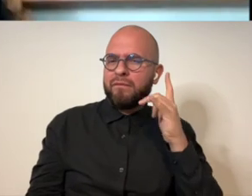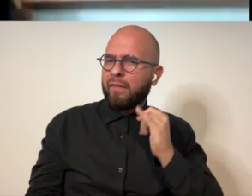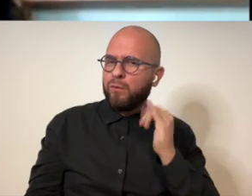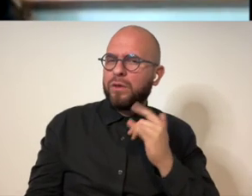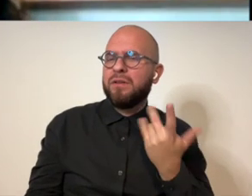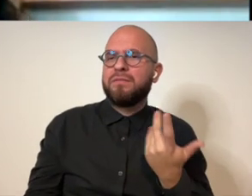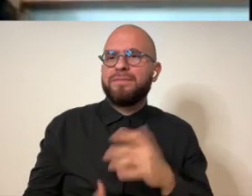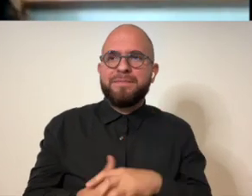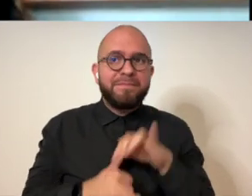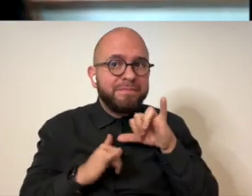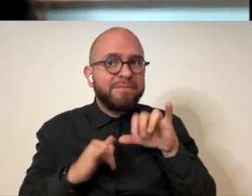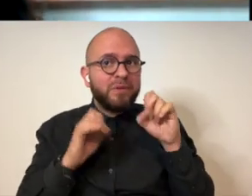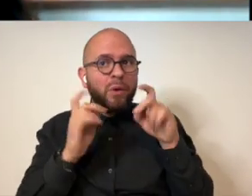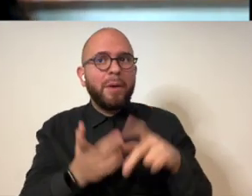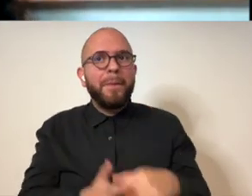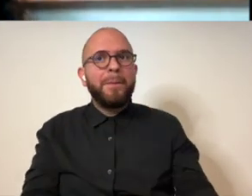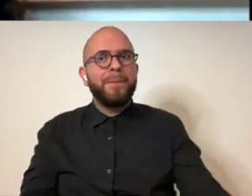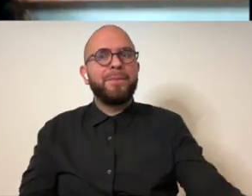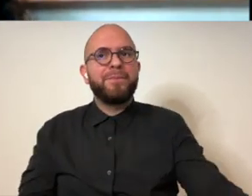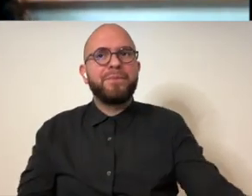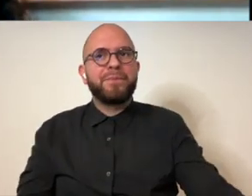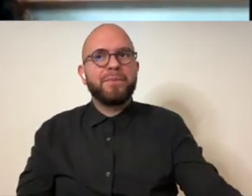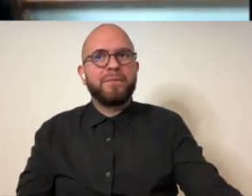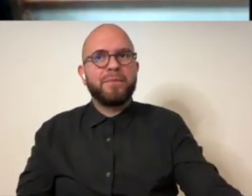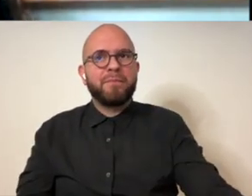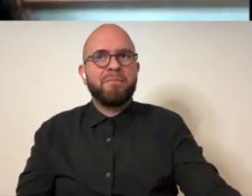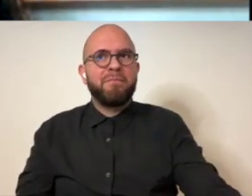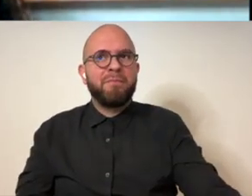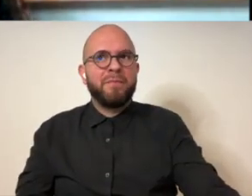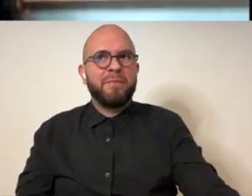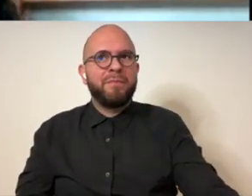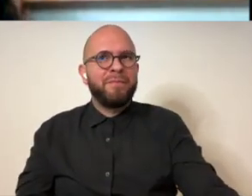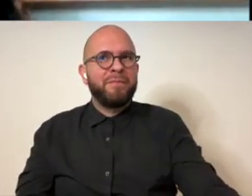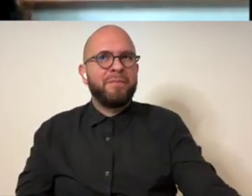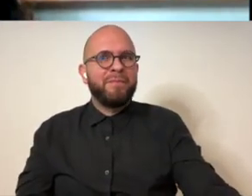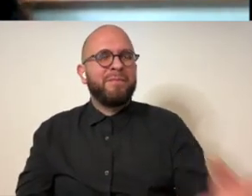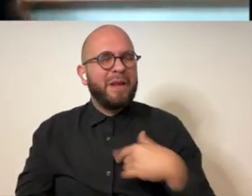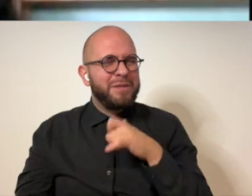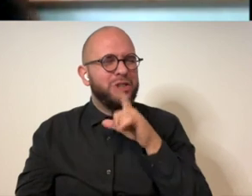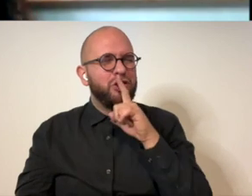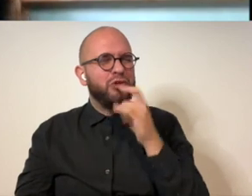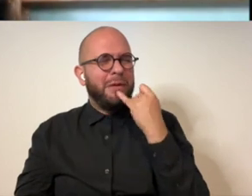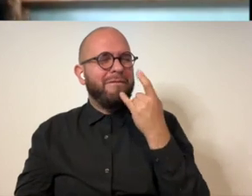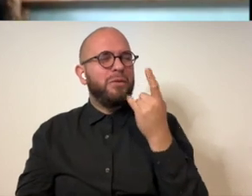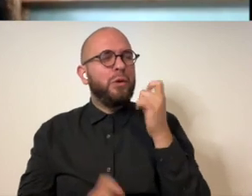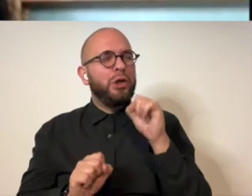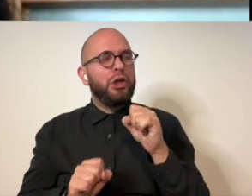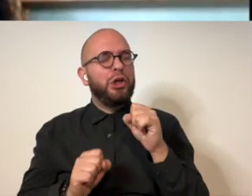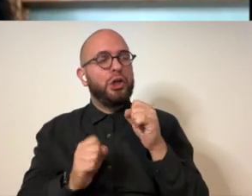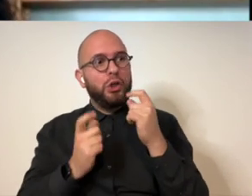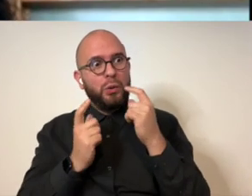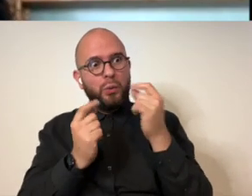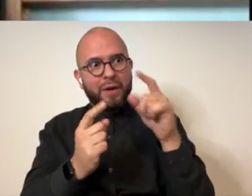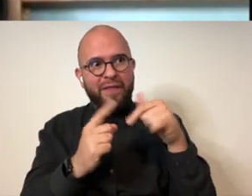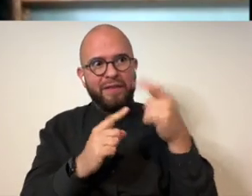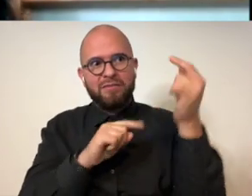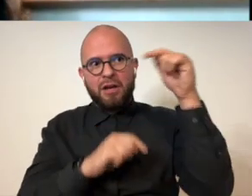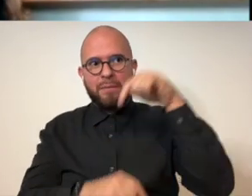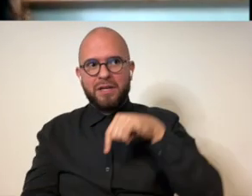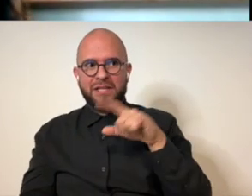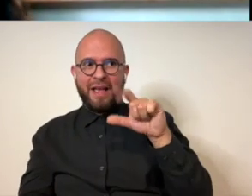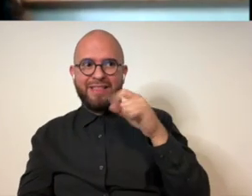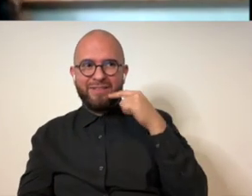i wasn't sure i didn't know if that was something that you could do and come down to los angeles for this but um